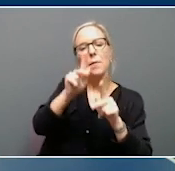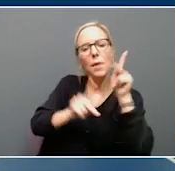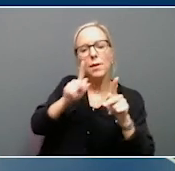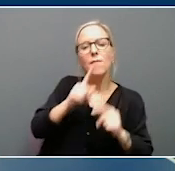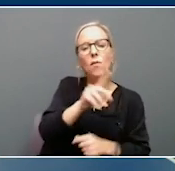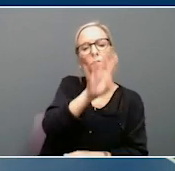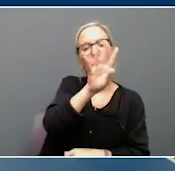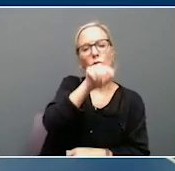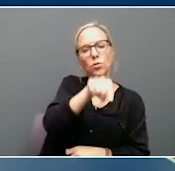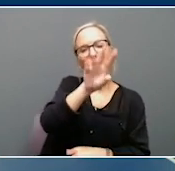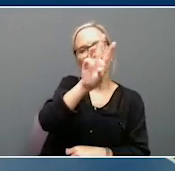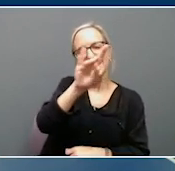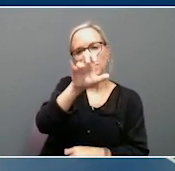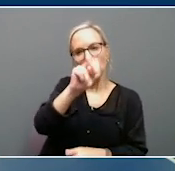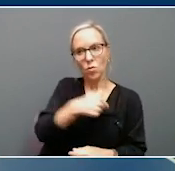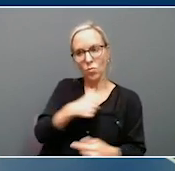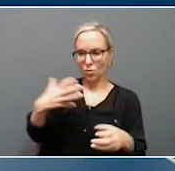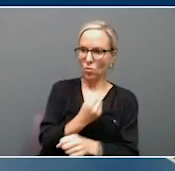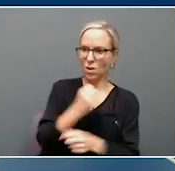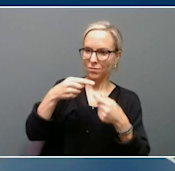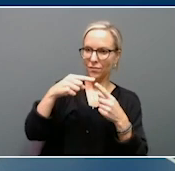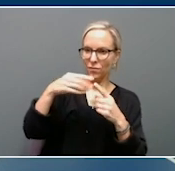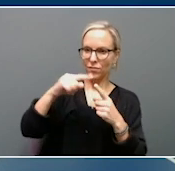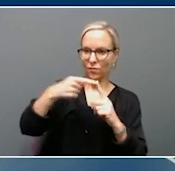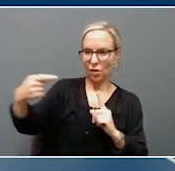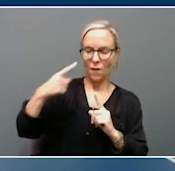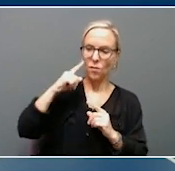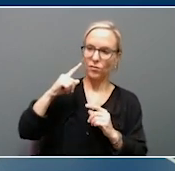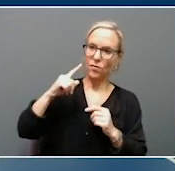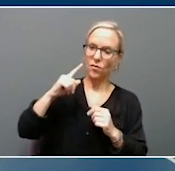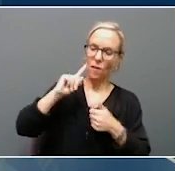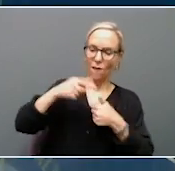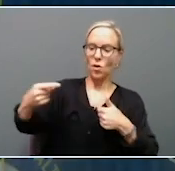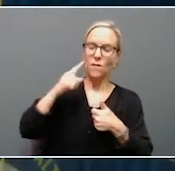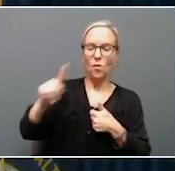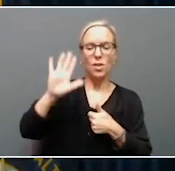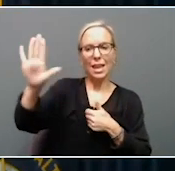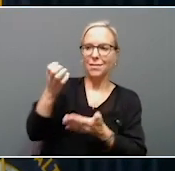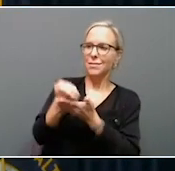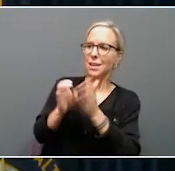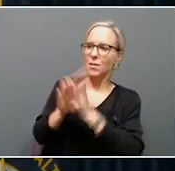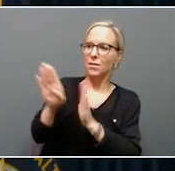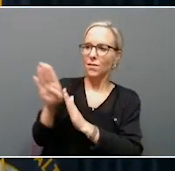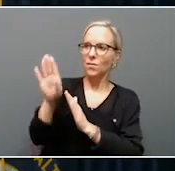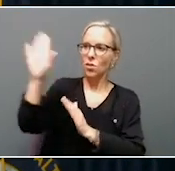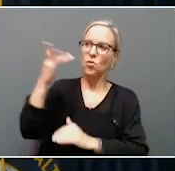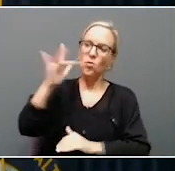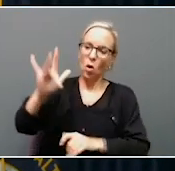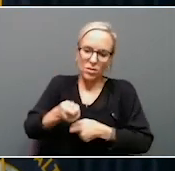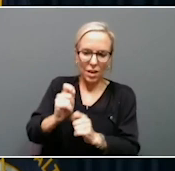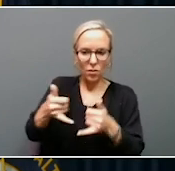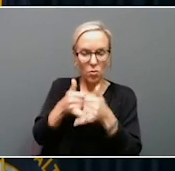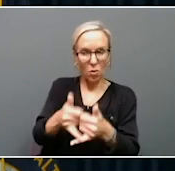we won number one for economic development for their gold shovel award, only one given in that category.